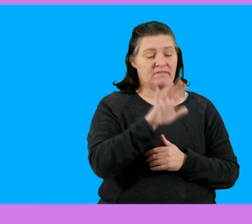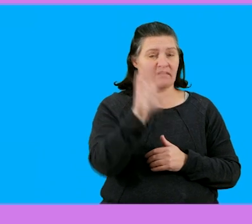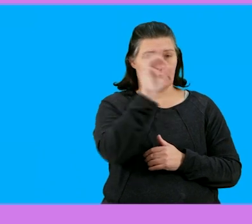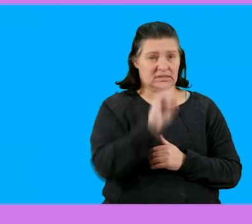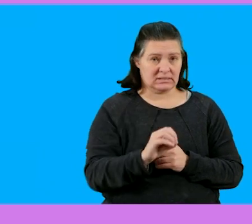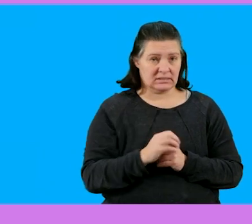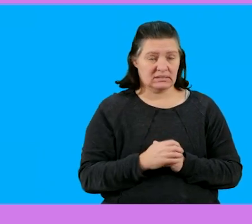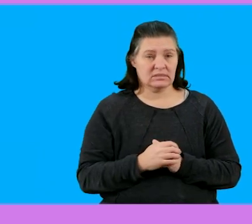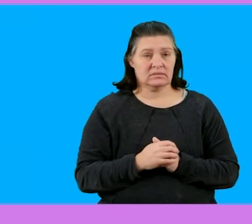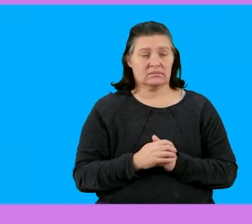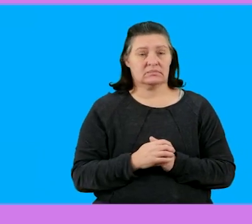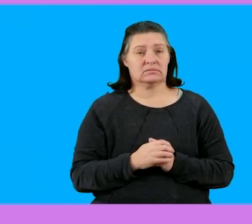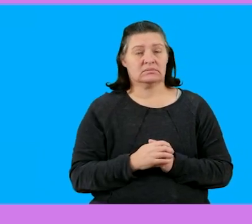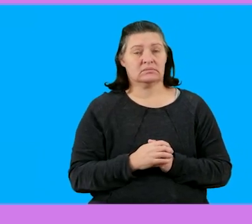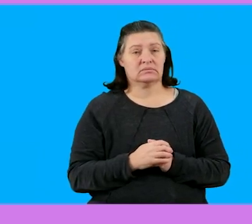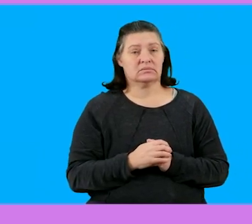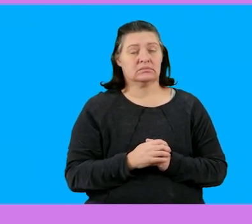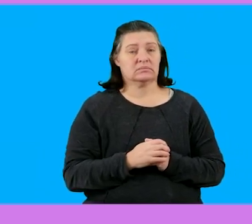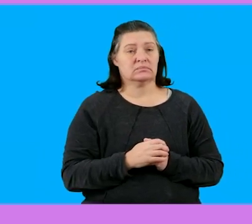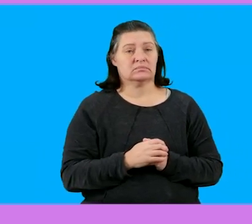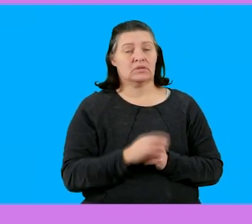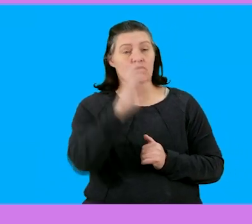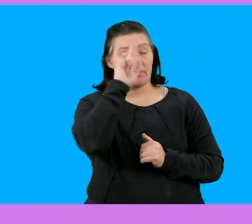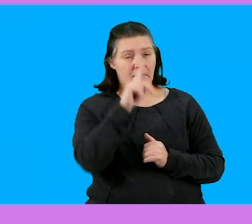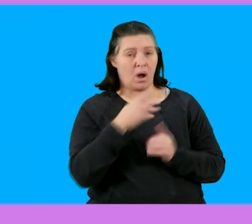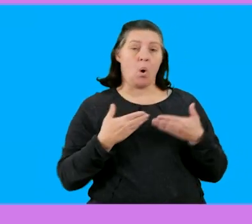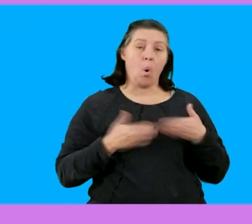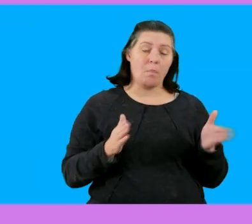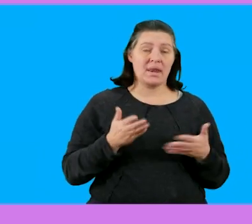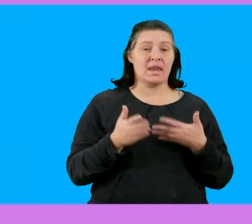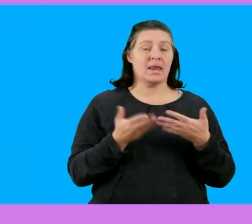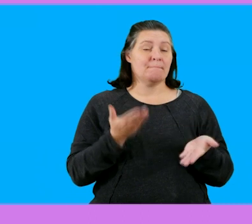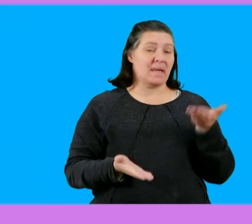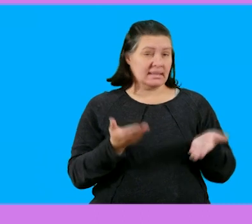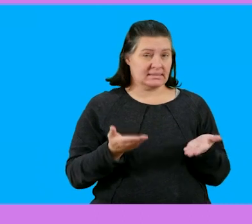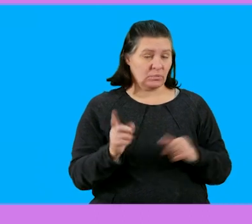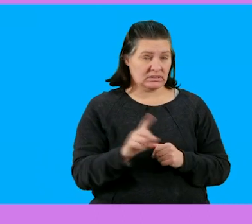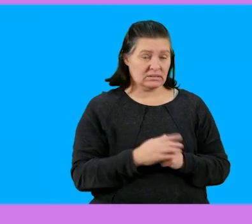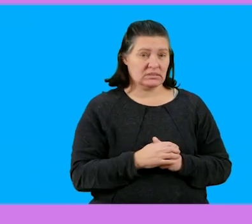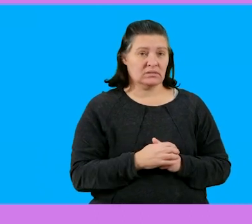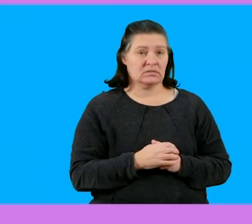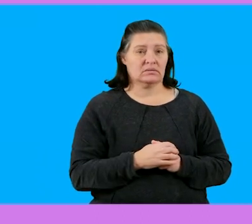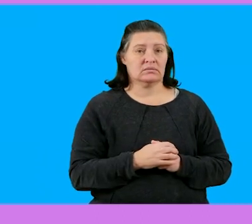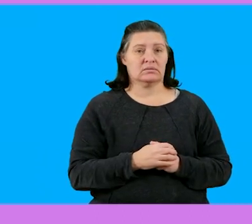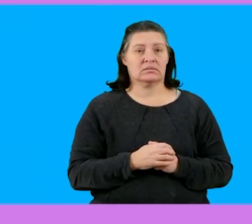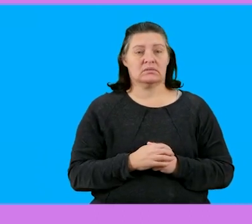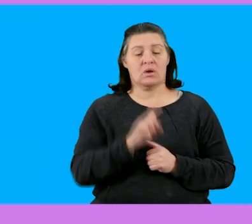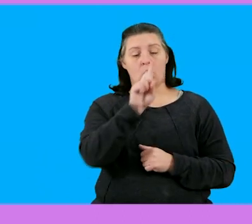.5 percent okay I'll say right and remember what is the opening balance it should be